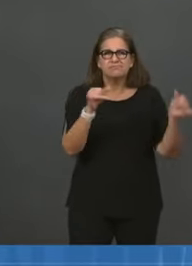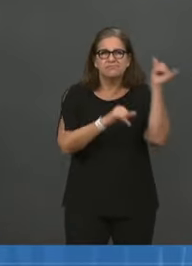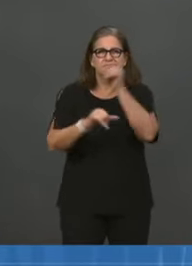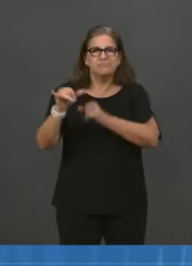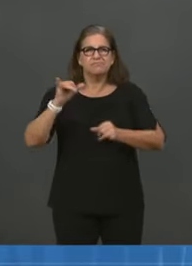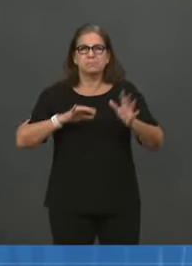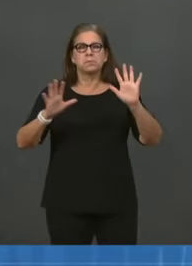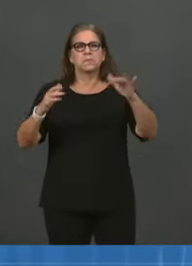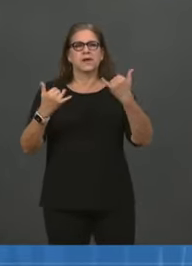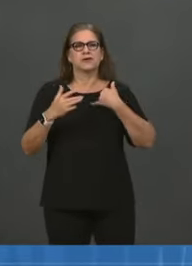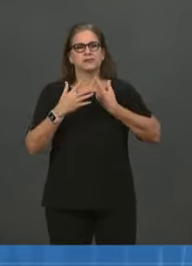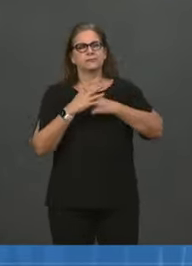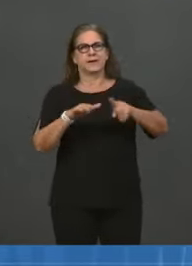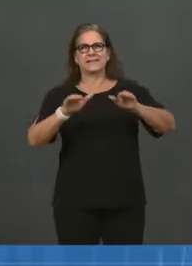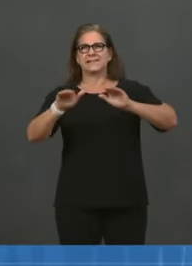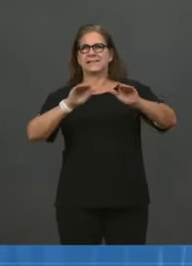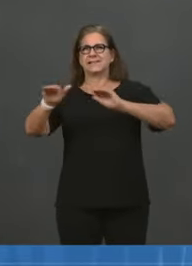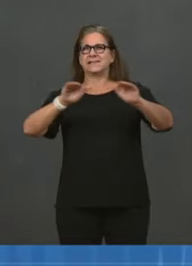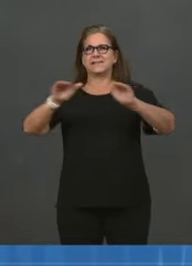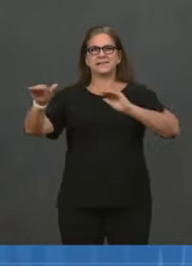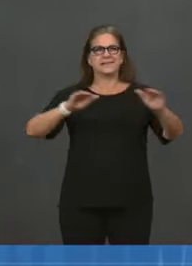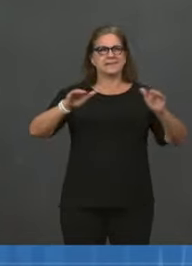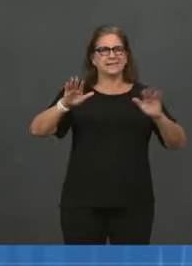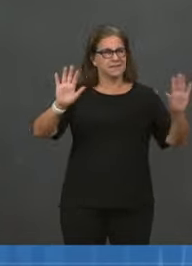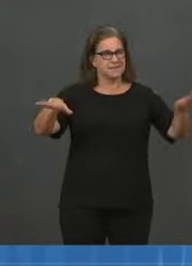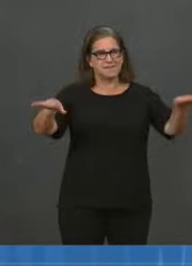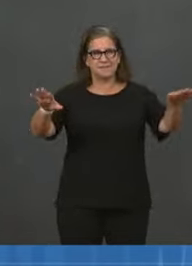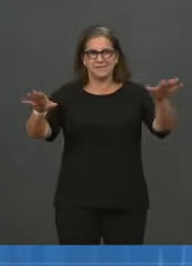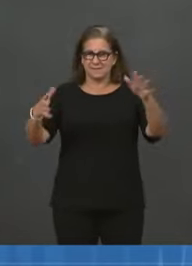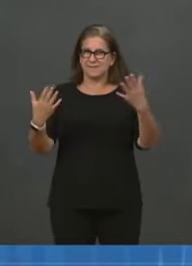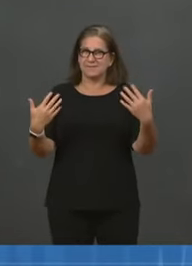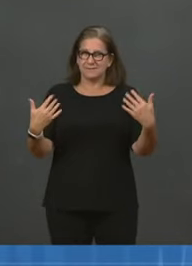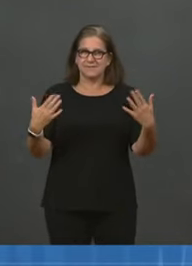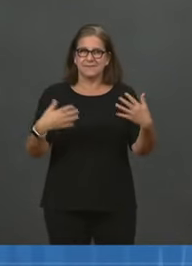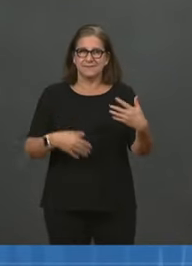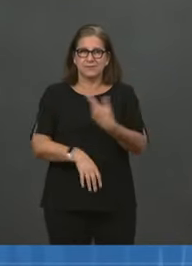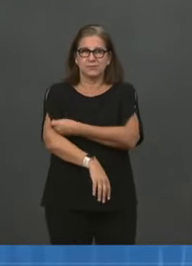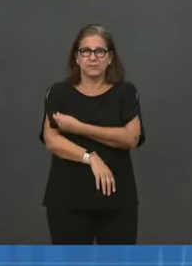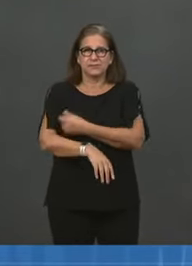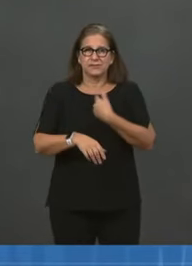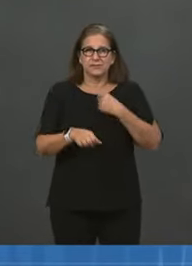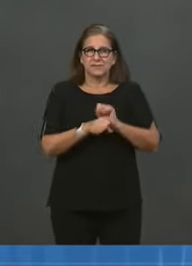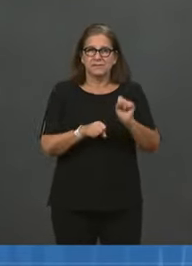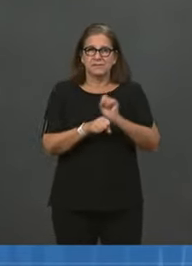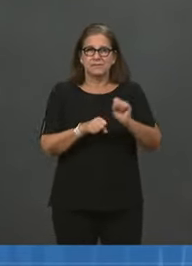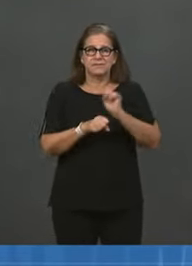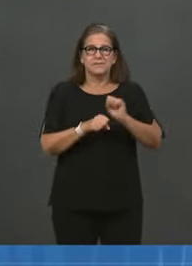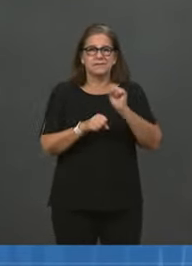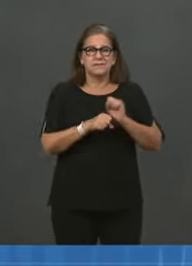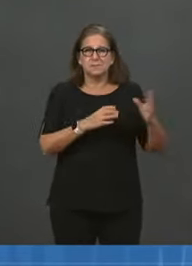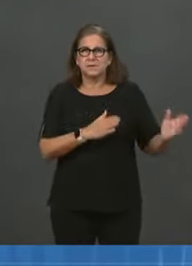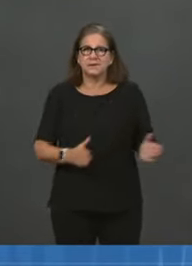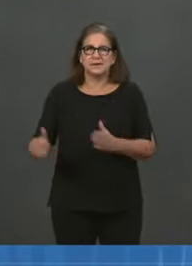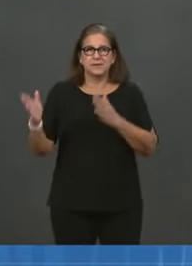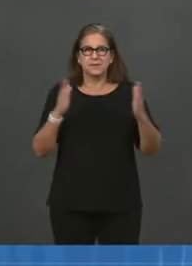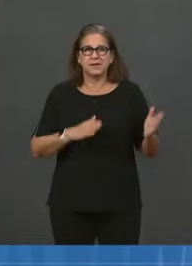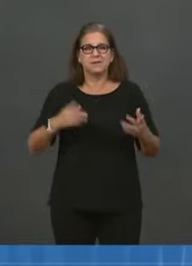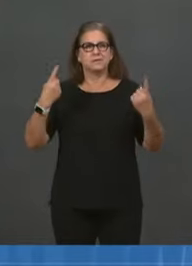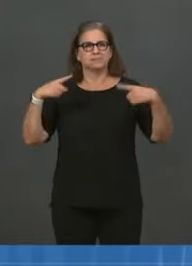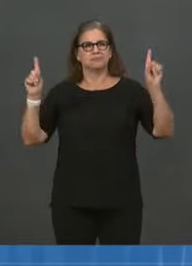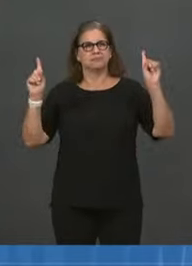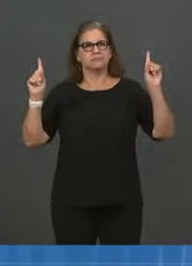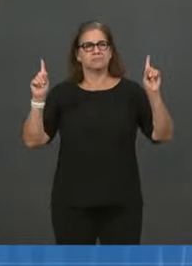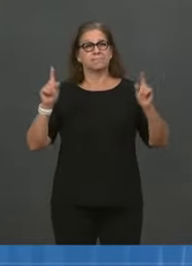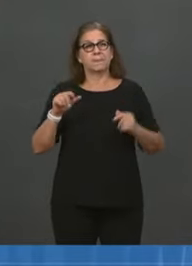Over the last two months, we've prepared, and our work is paying off. Ten million Americans have already gotten a booster shot.